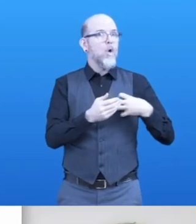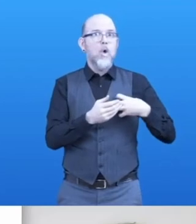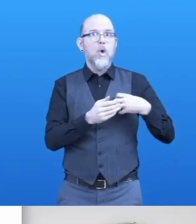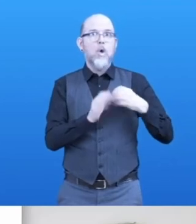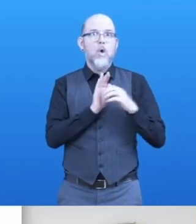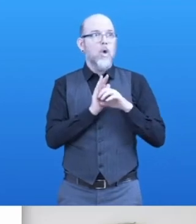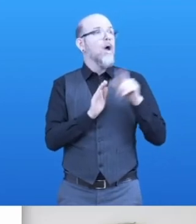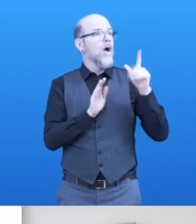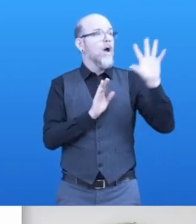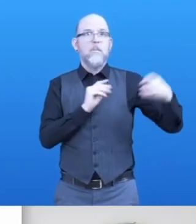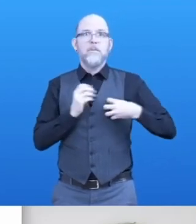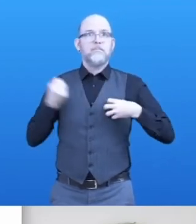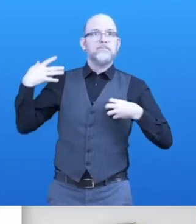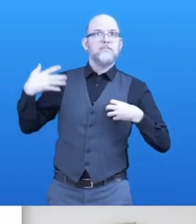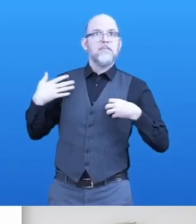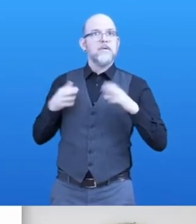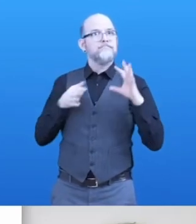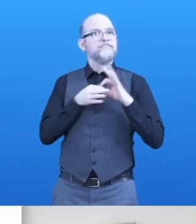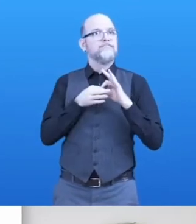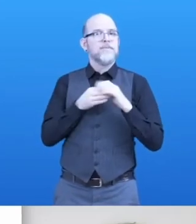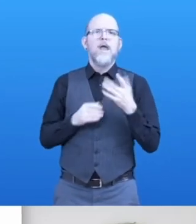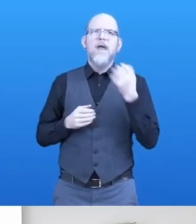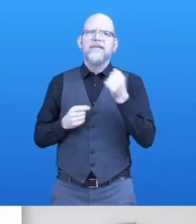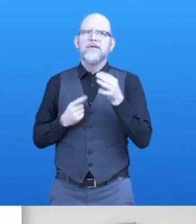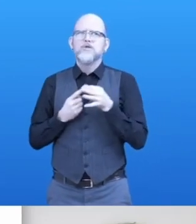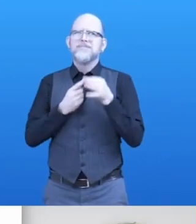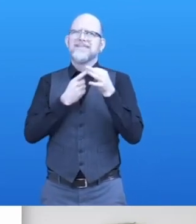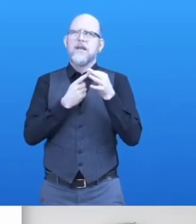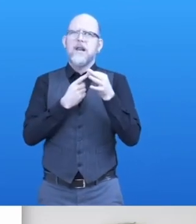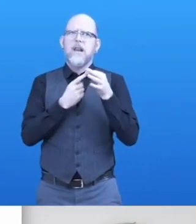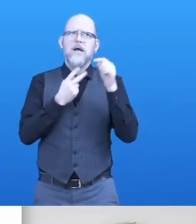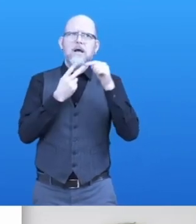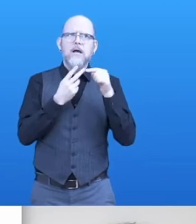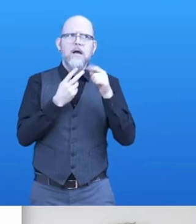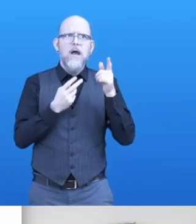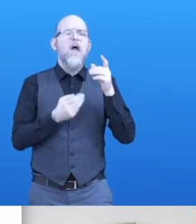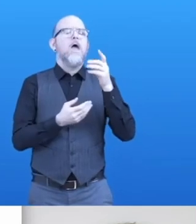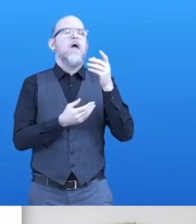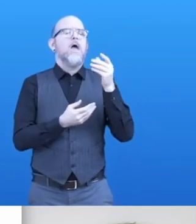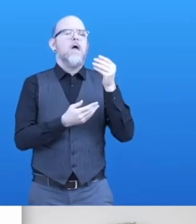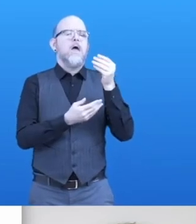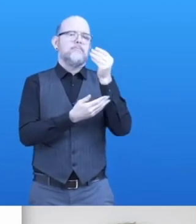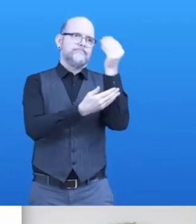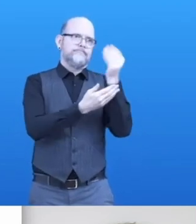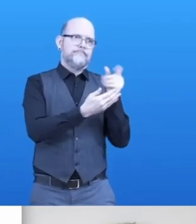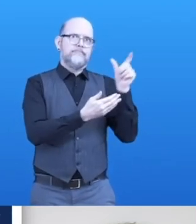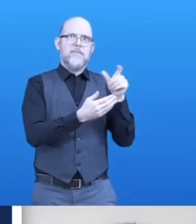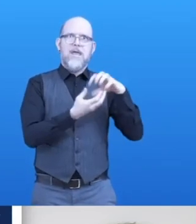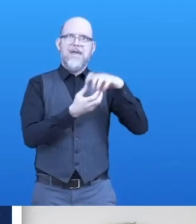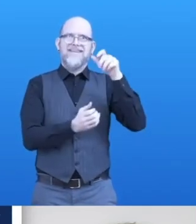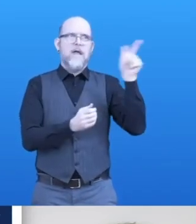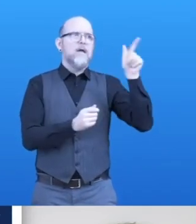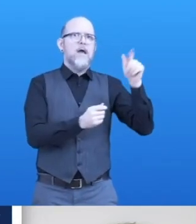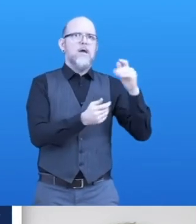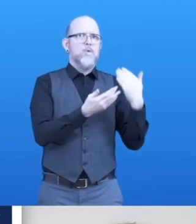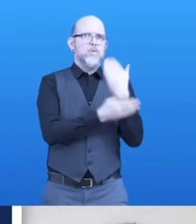For some special cases, we have an avatar designer who could build special creations of avatars like this.